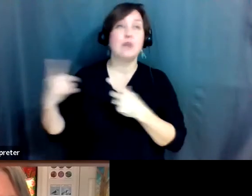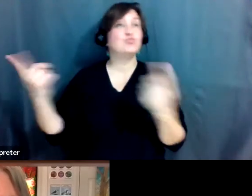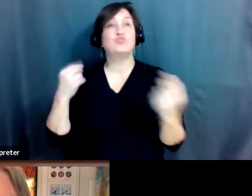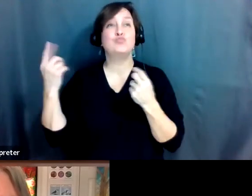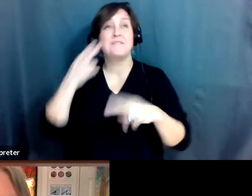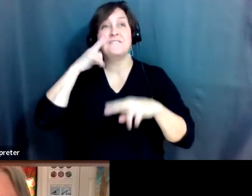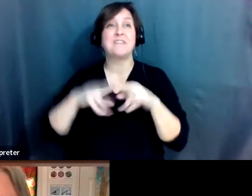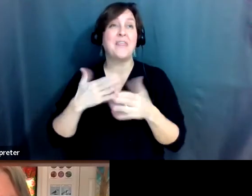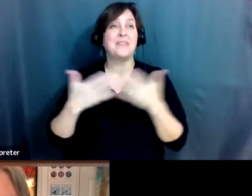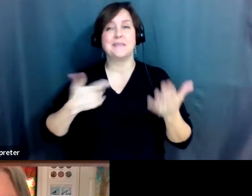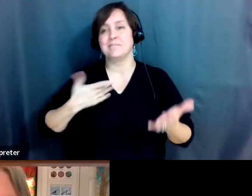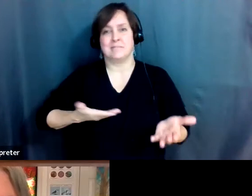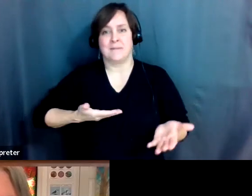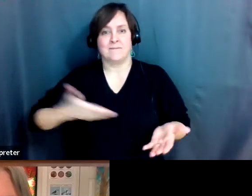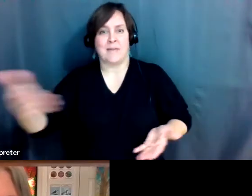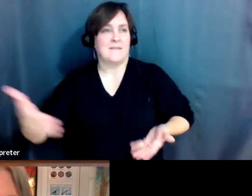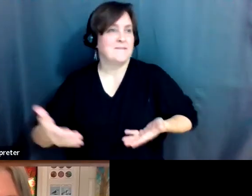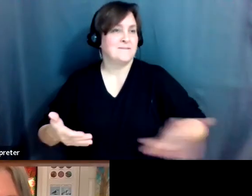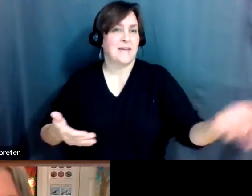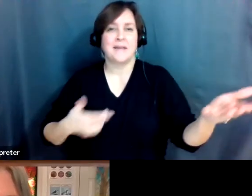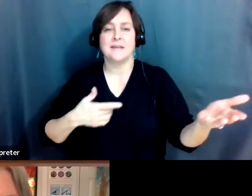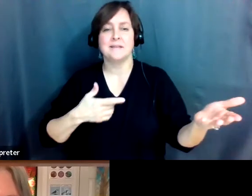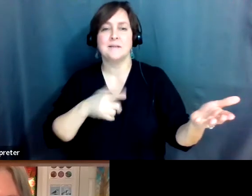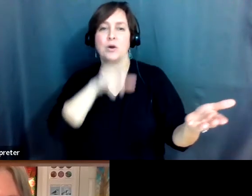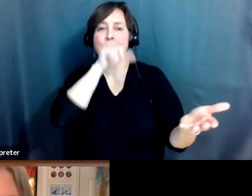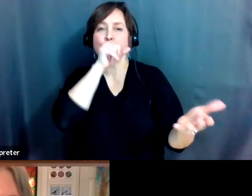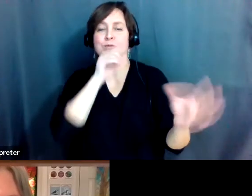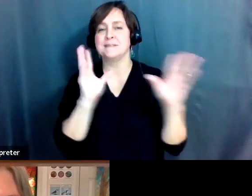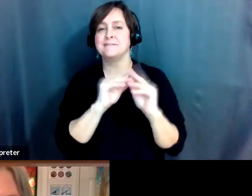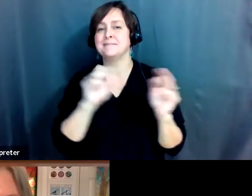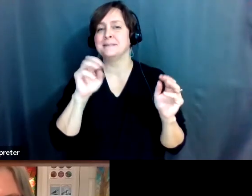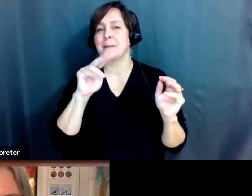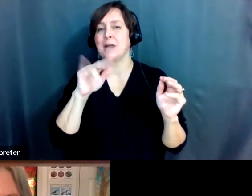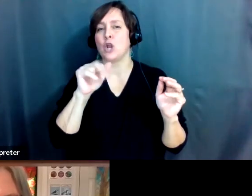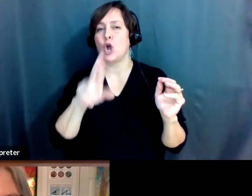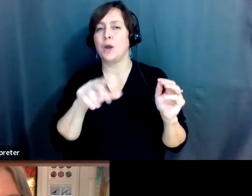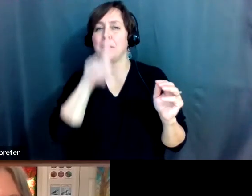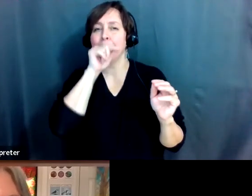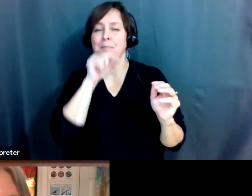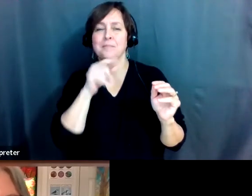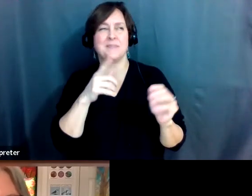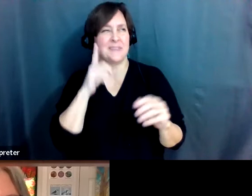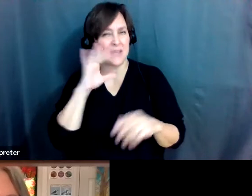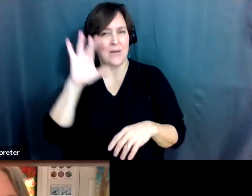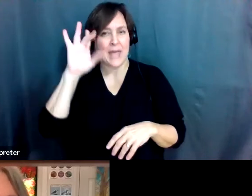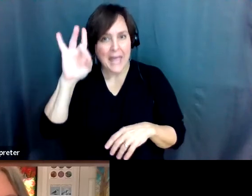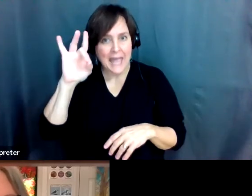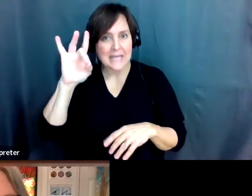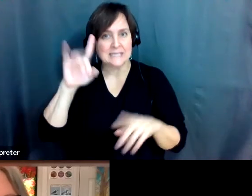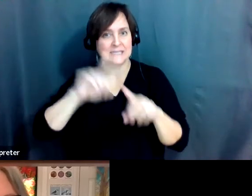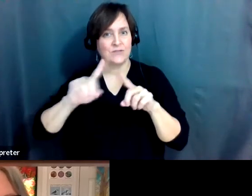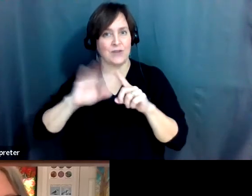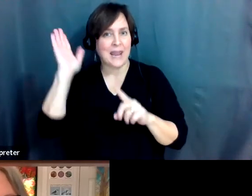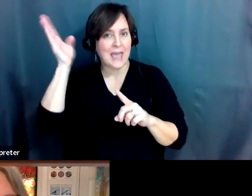So I got invited to a birding seminar and it was an eight lecture, eight